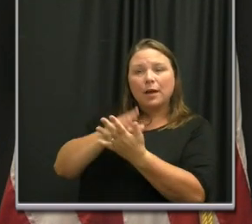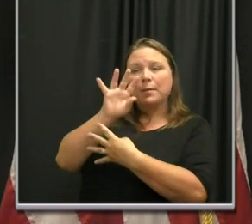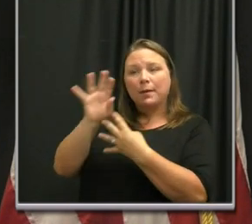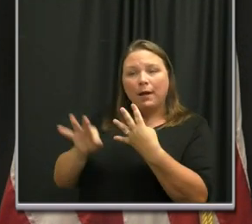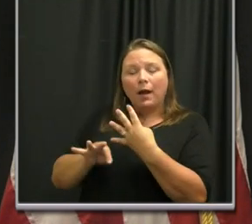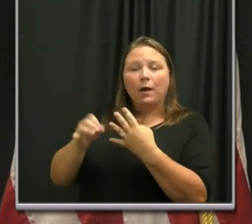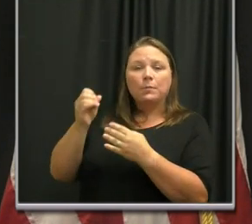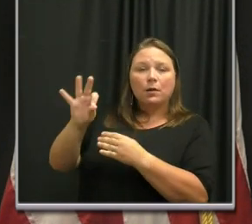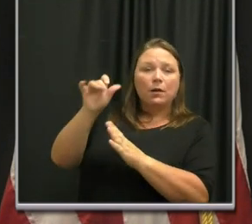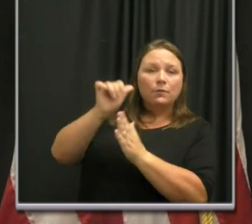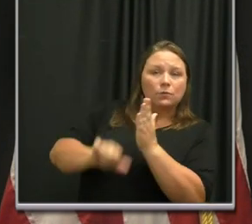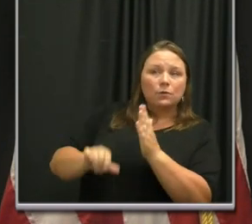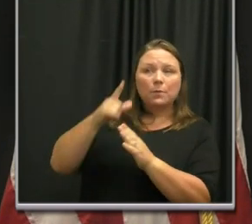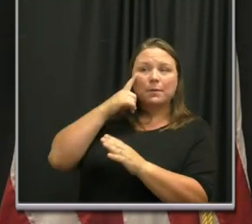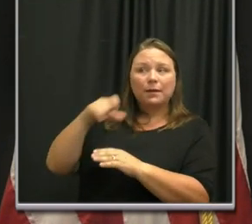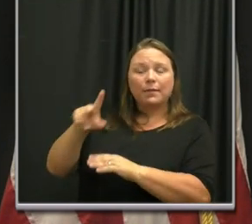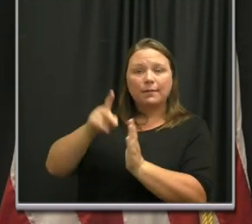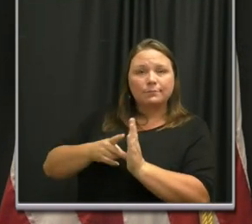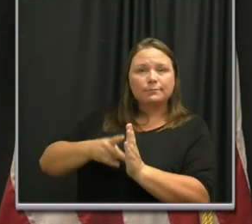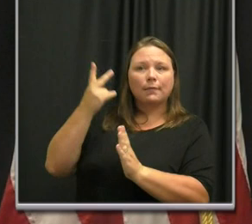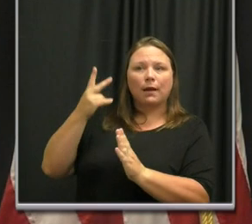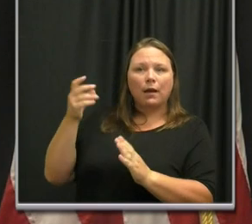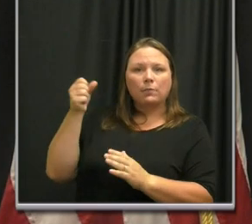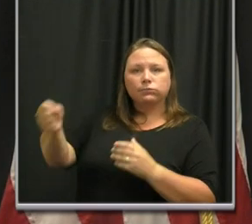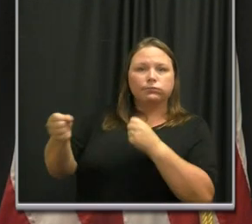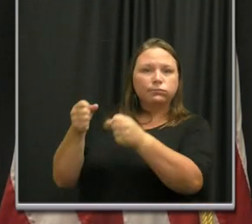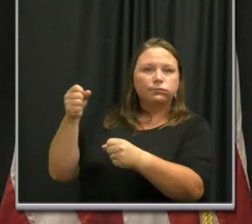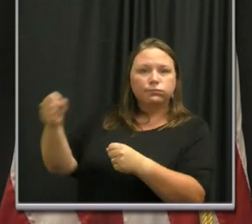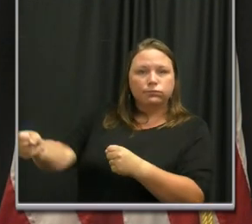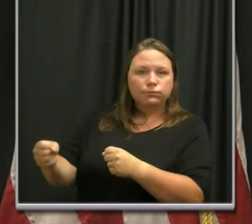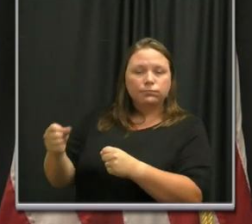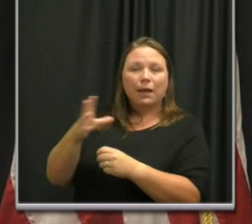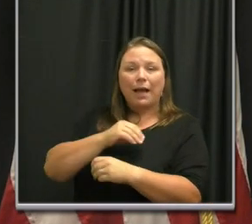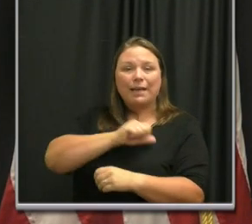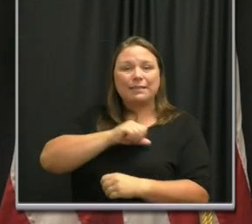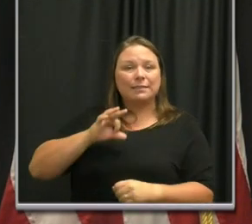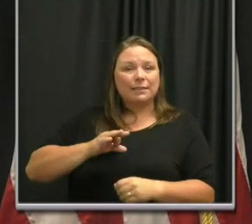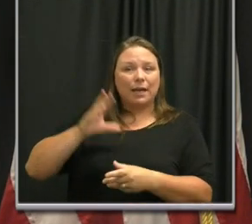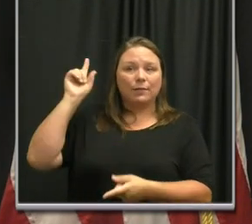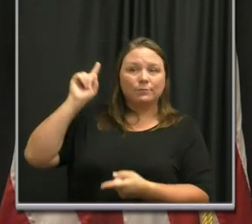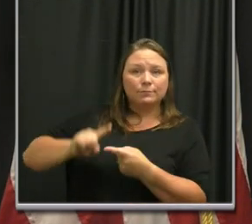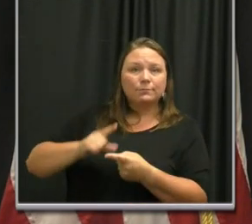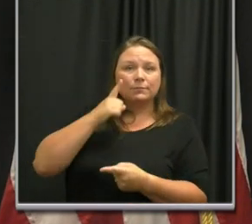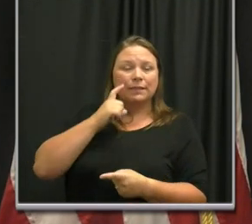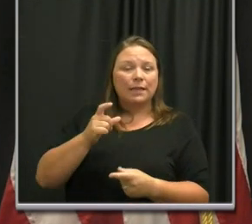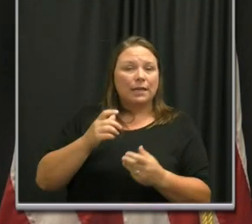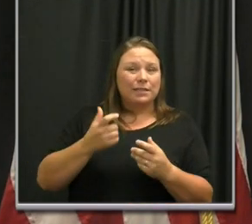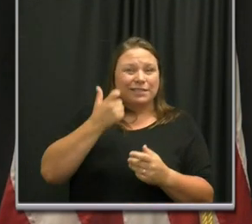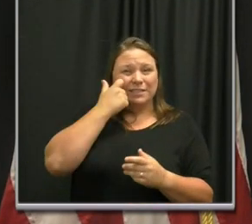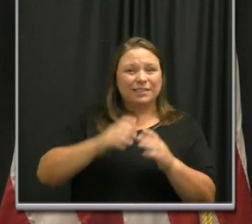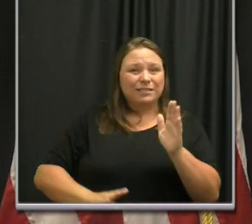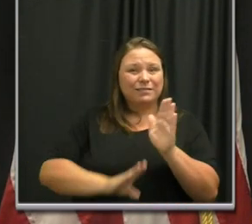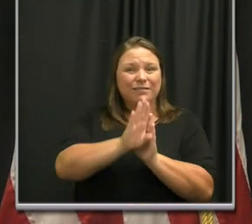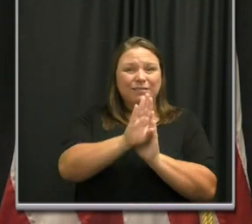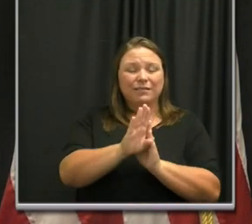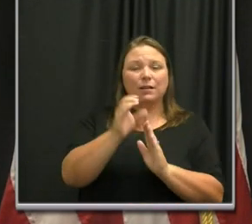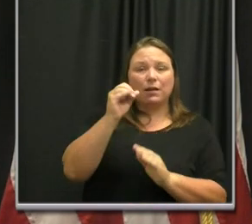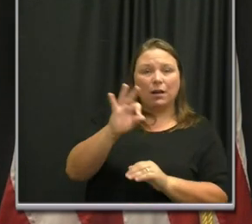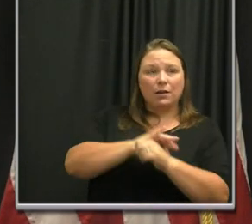a doubling in COVID-19 hospitalizations there and staff shortages due to the latest spike in the disease.